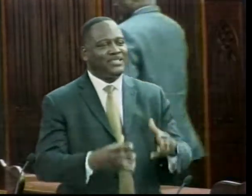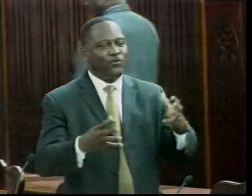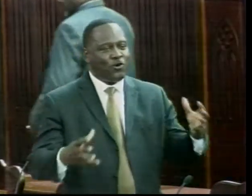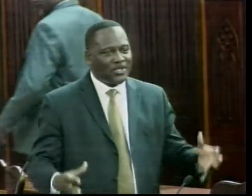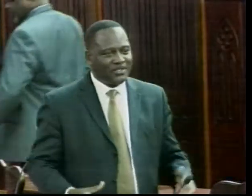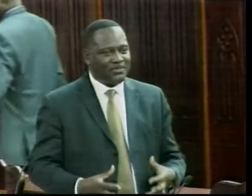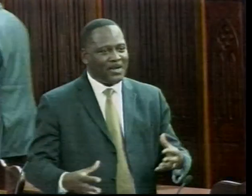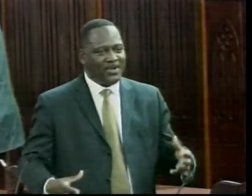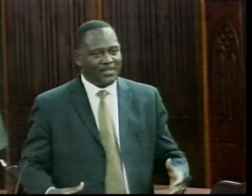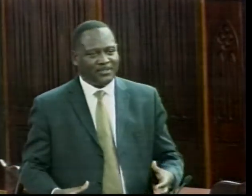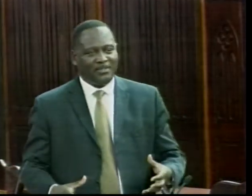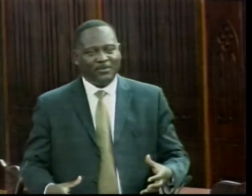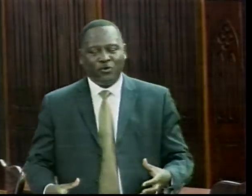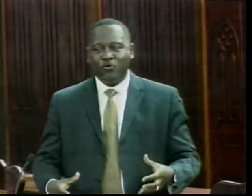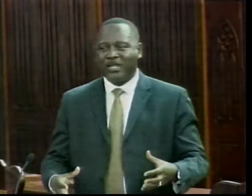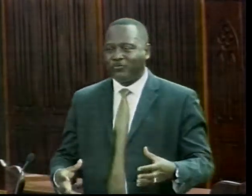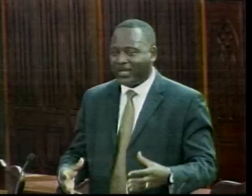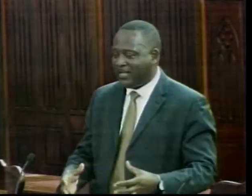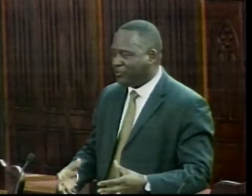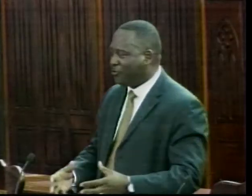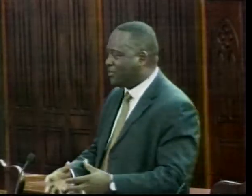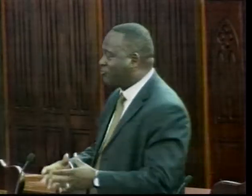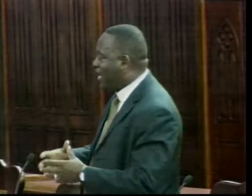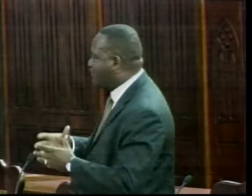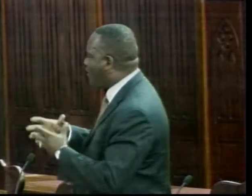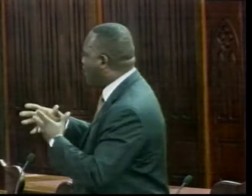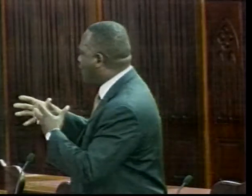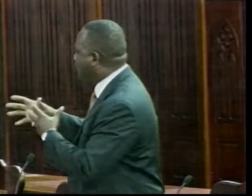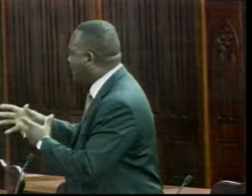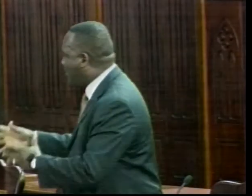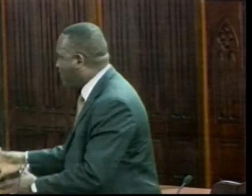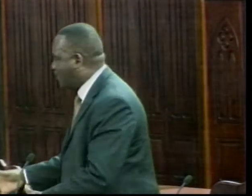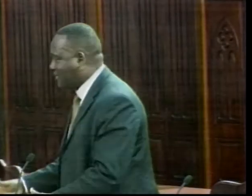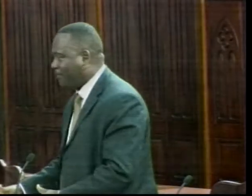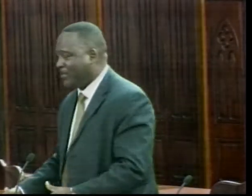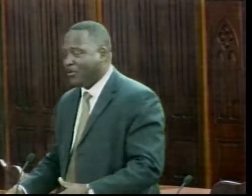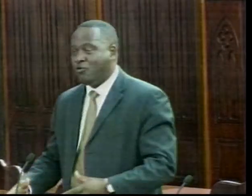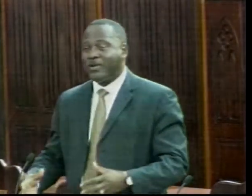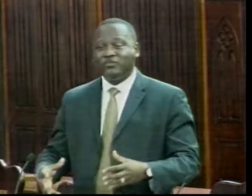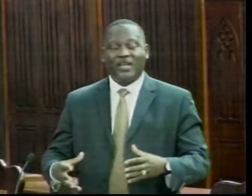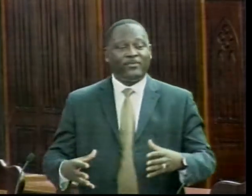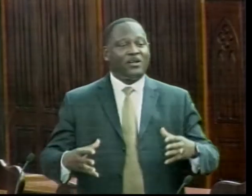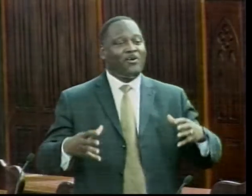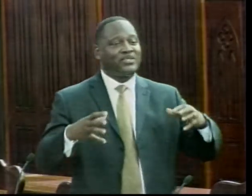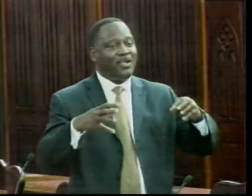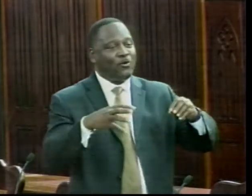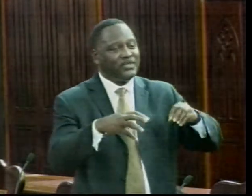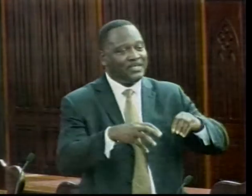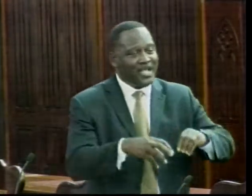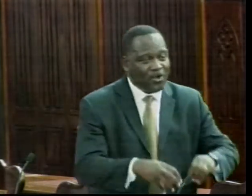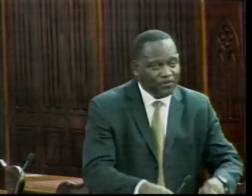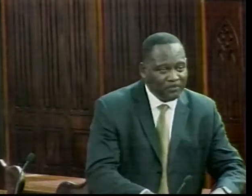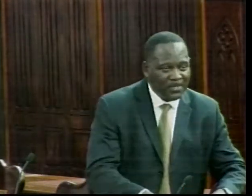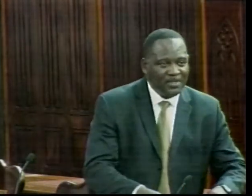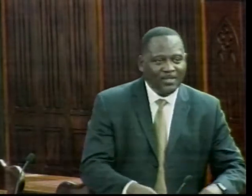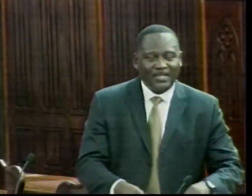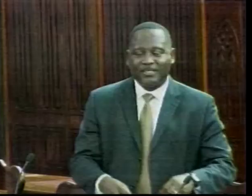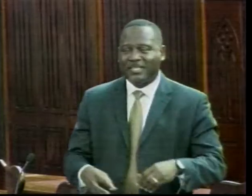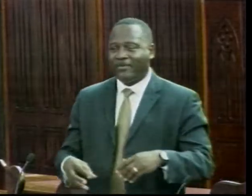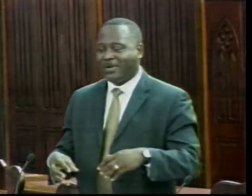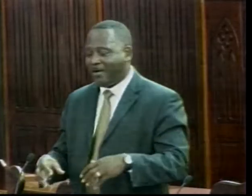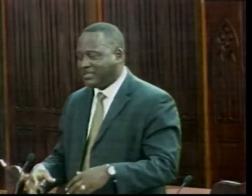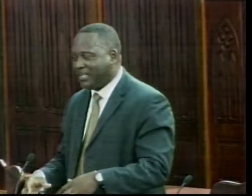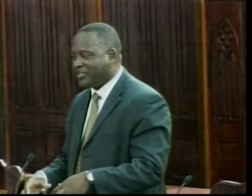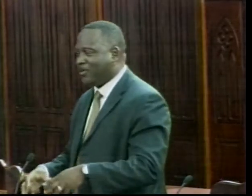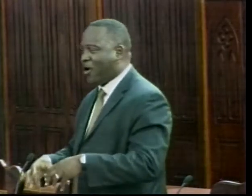class of owners in Barbados who can really and truly transform housing in Barbados, who can drive the cost of housing down. Let